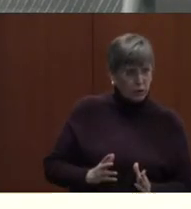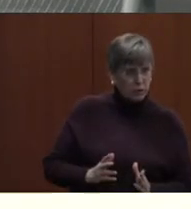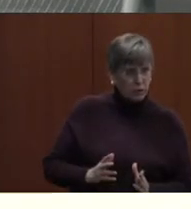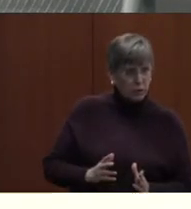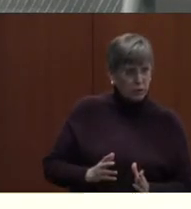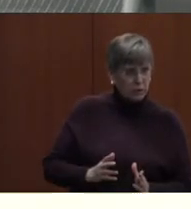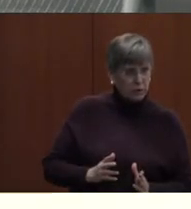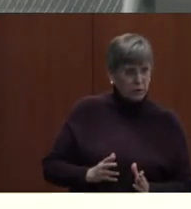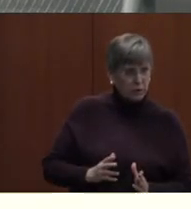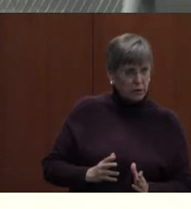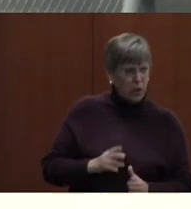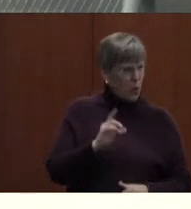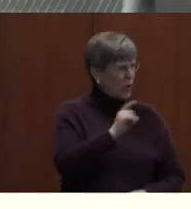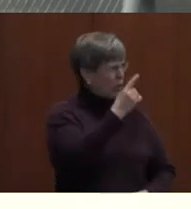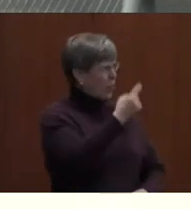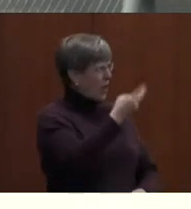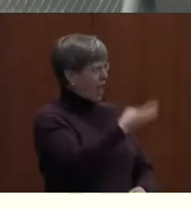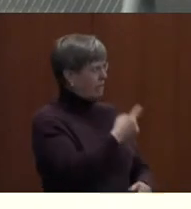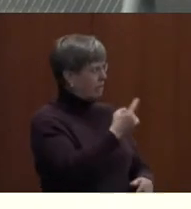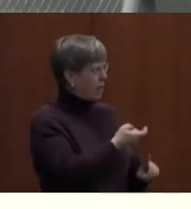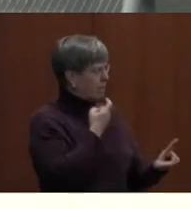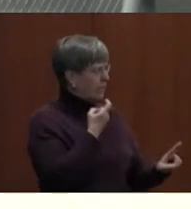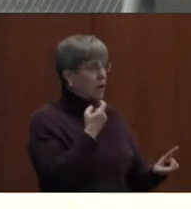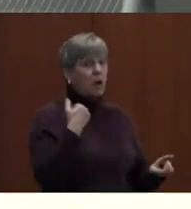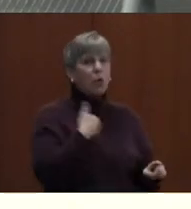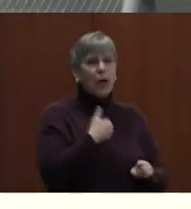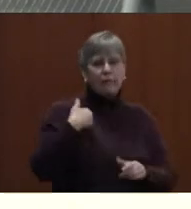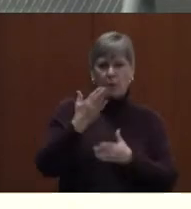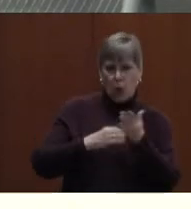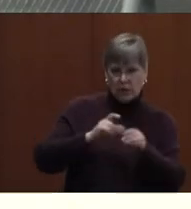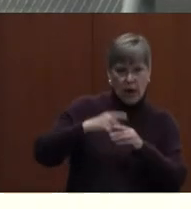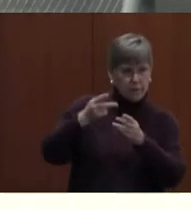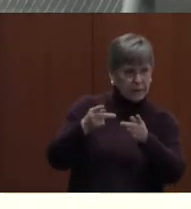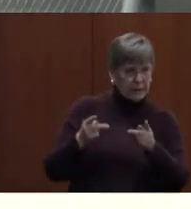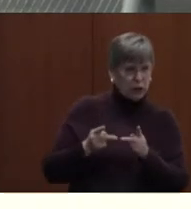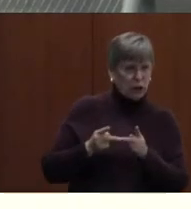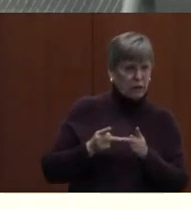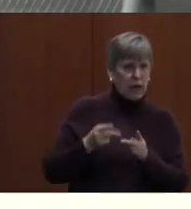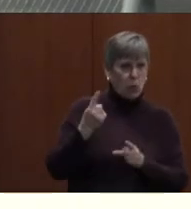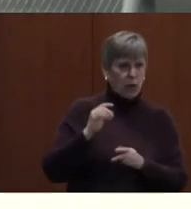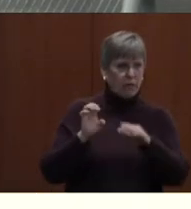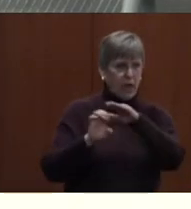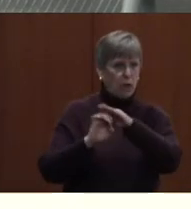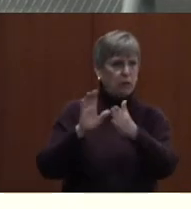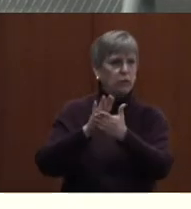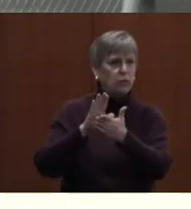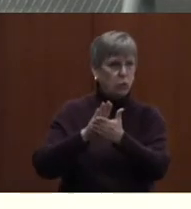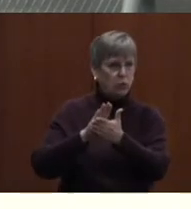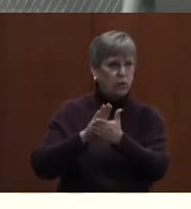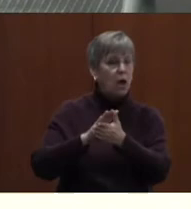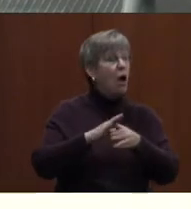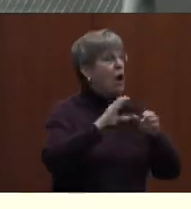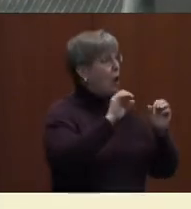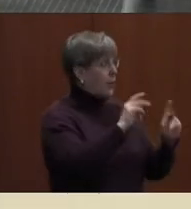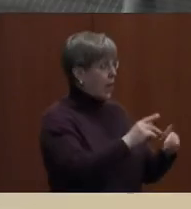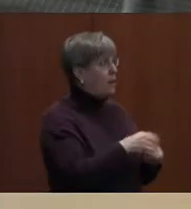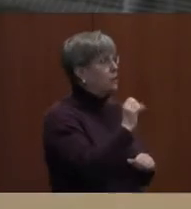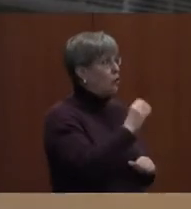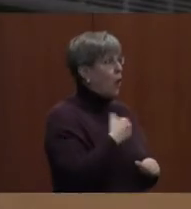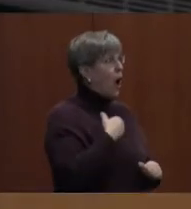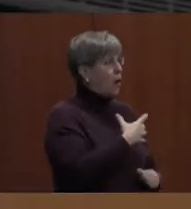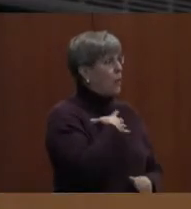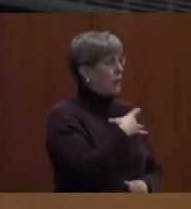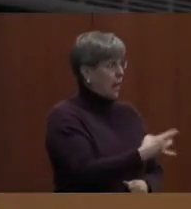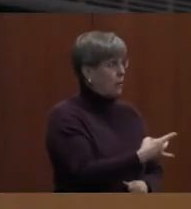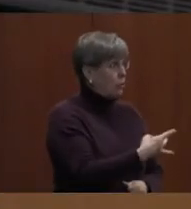Where did the one and a half come from? Because we have a part-time position at one of our elementary schools. Okay. So, I'd